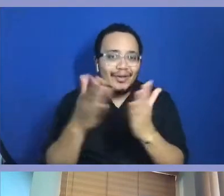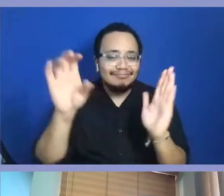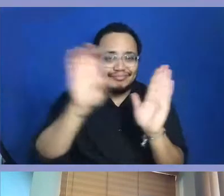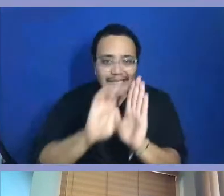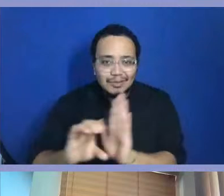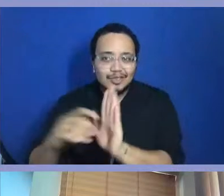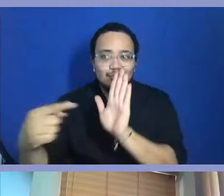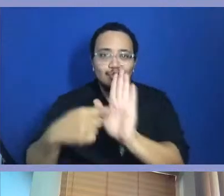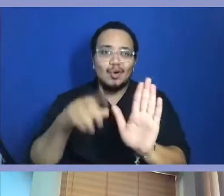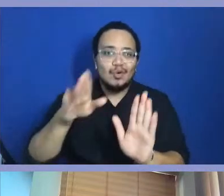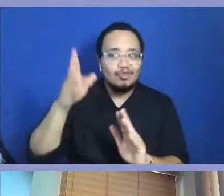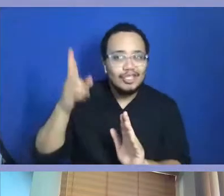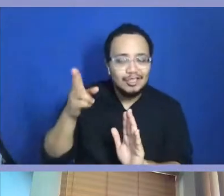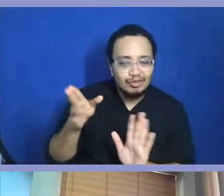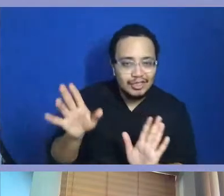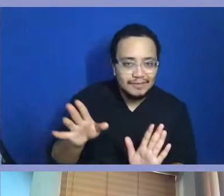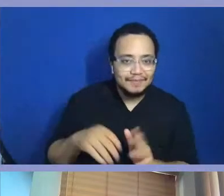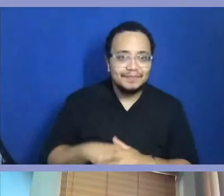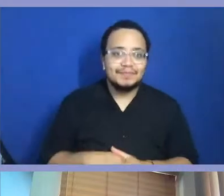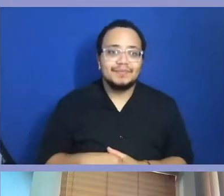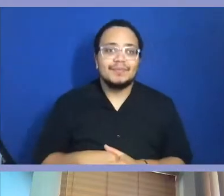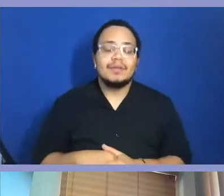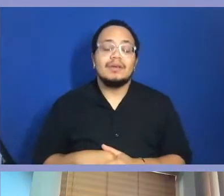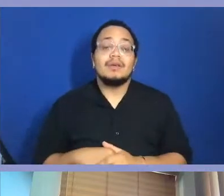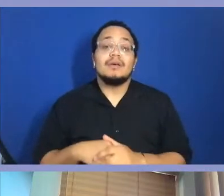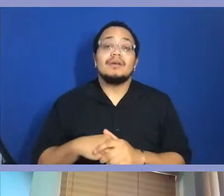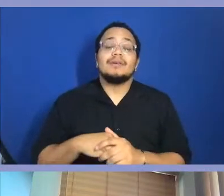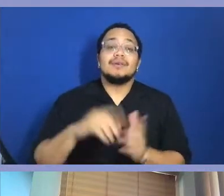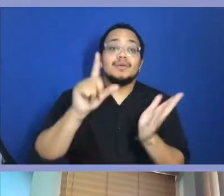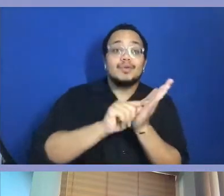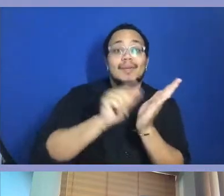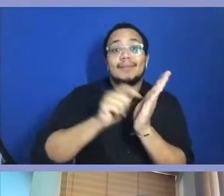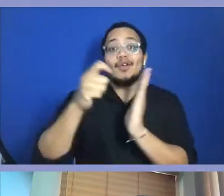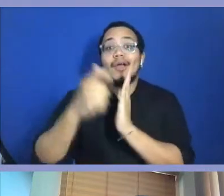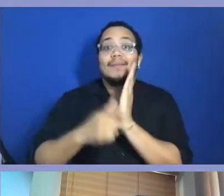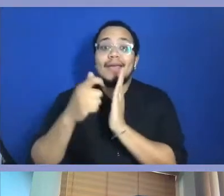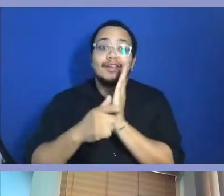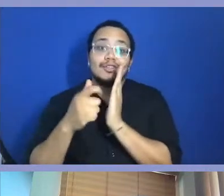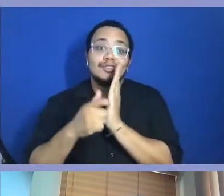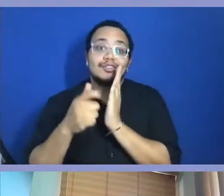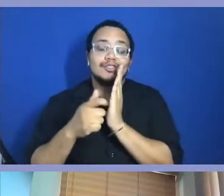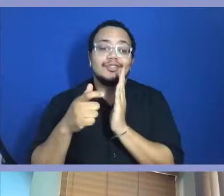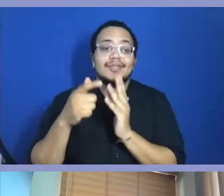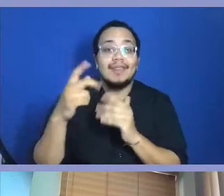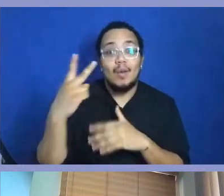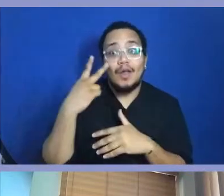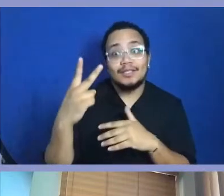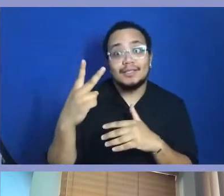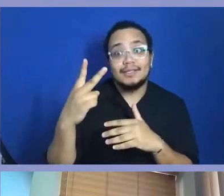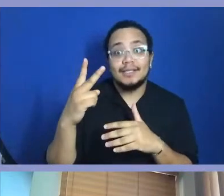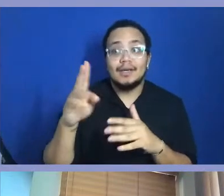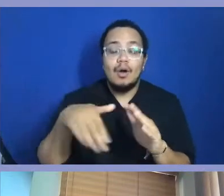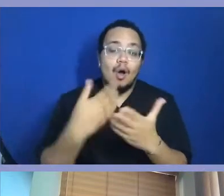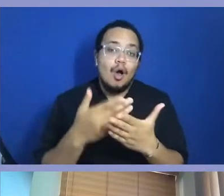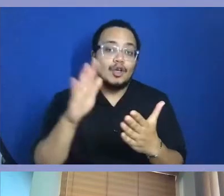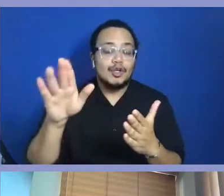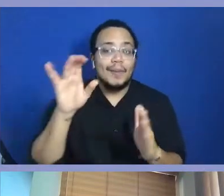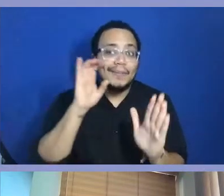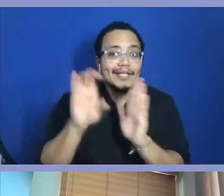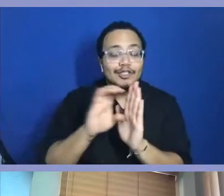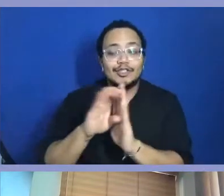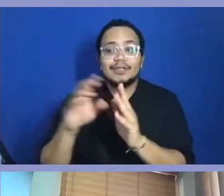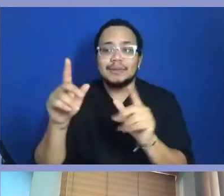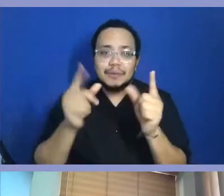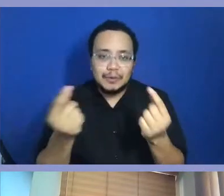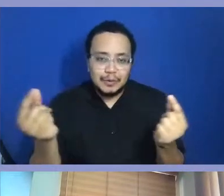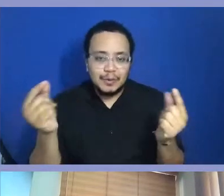get geared. Only newspapers and magazines will see it all. But everybody else has a niche. And you have to figure out